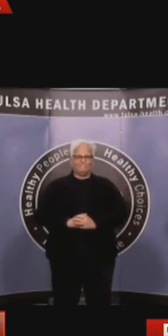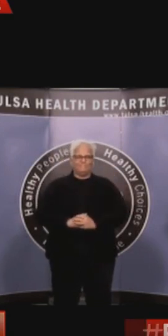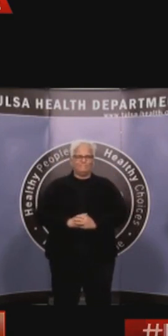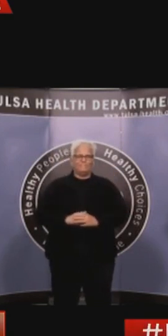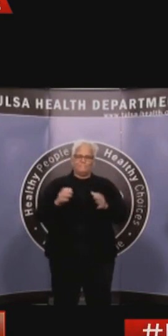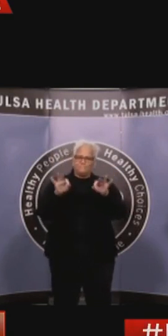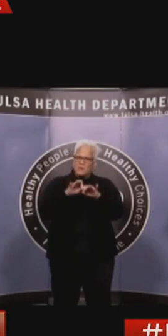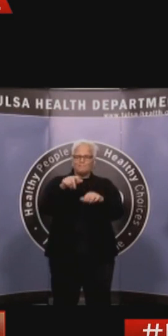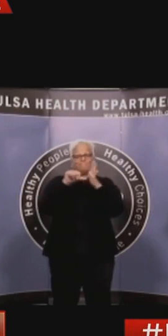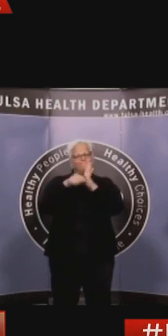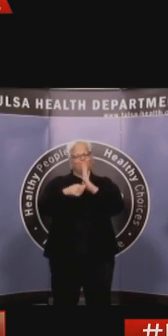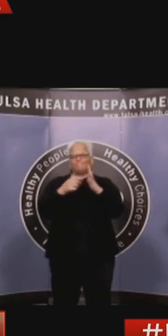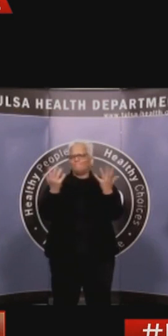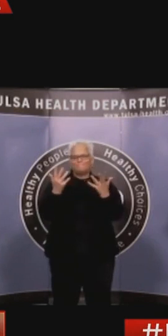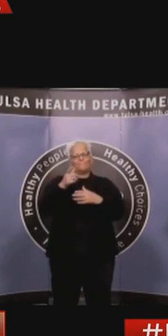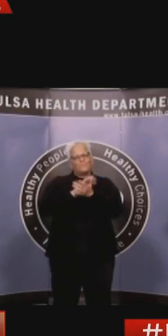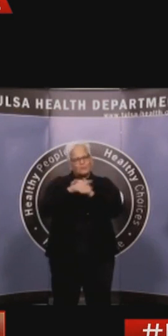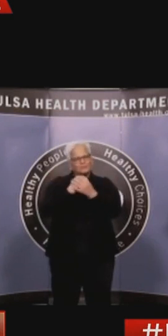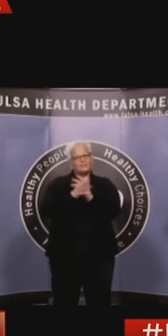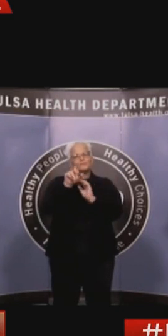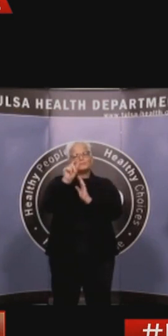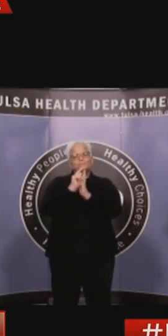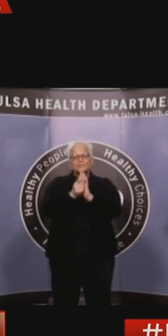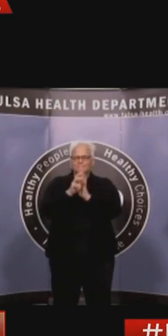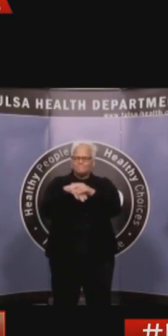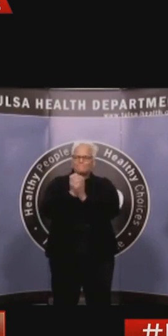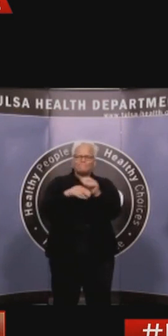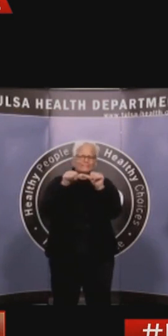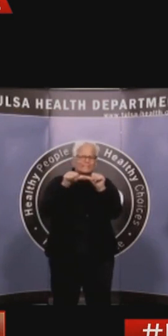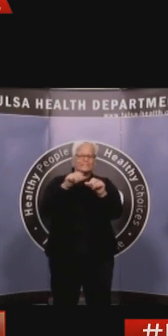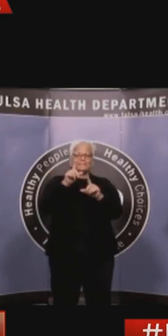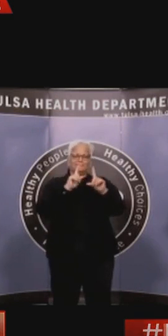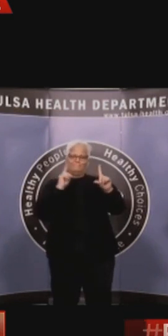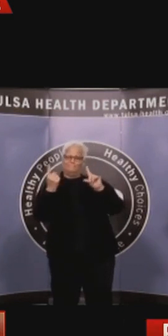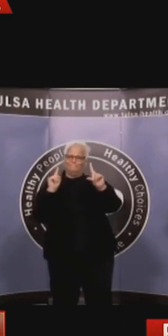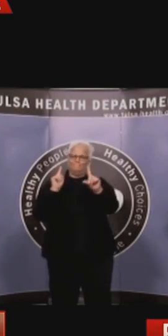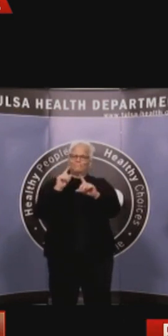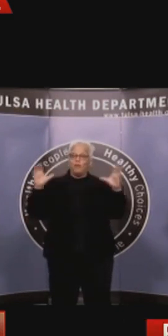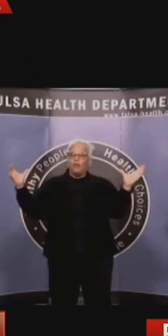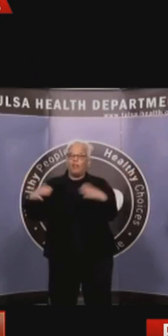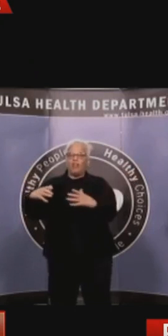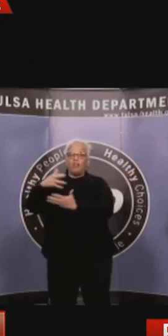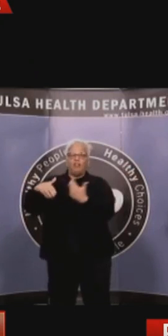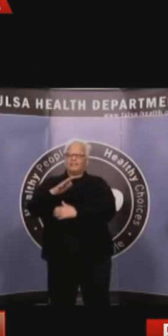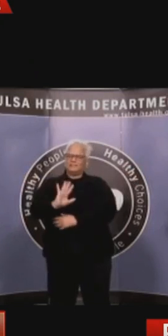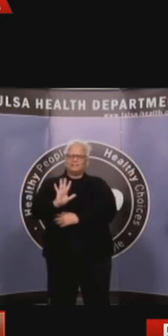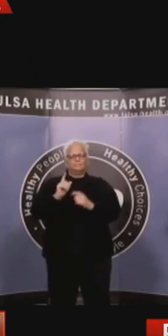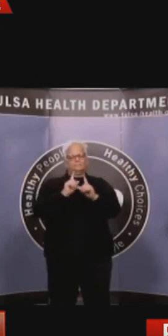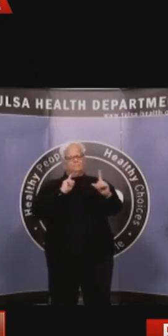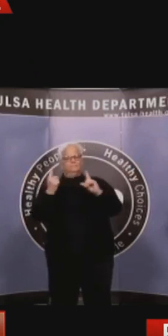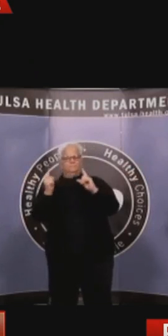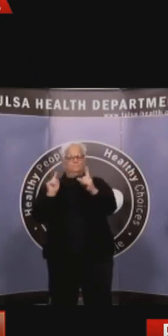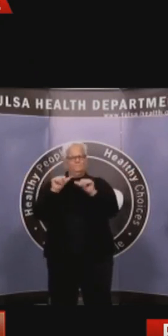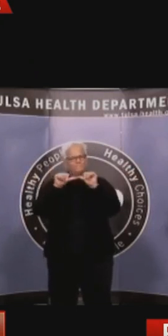health care provider. Do not go to the emergency room unless you have a true medical emergency. If you have to call 911, tell